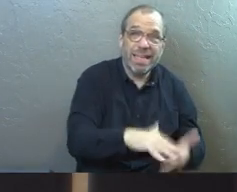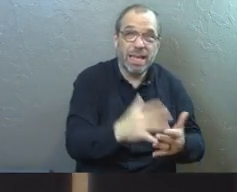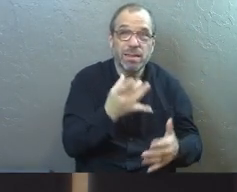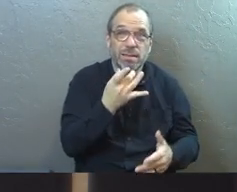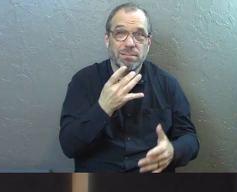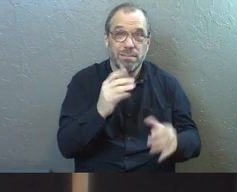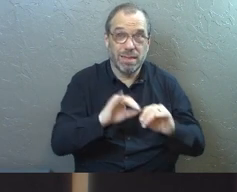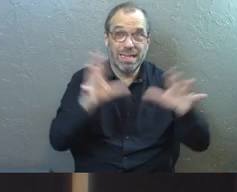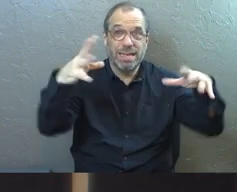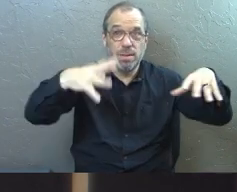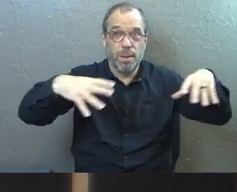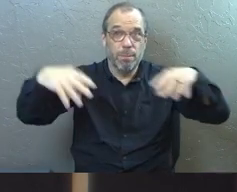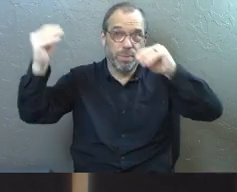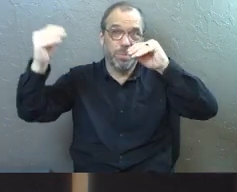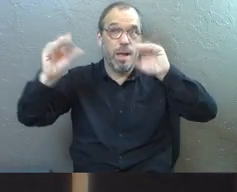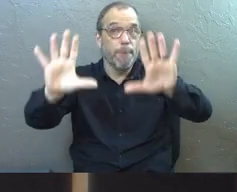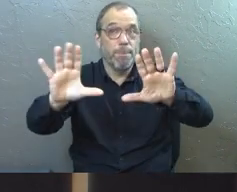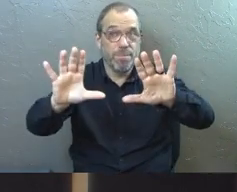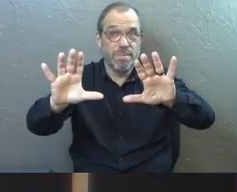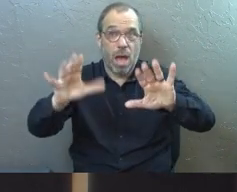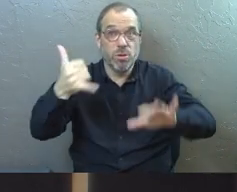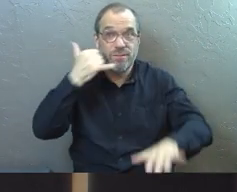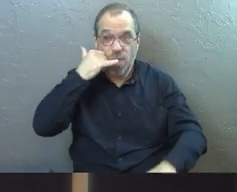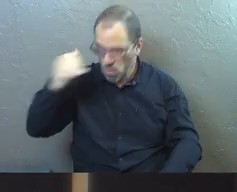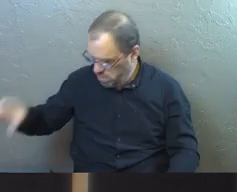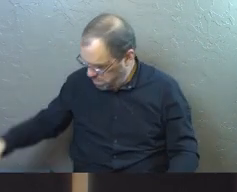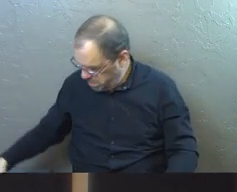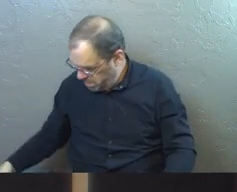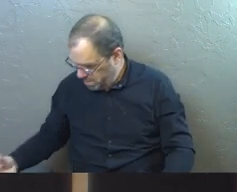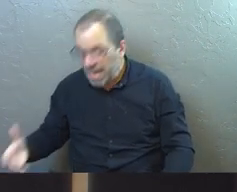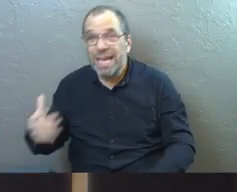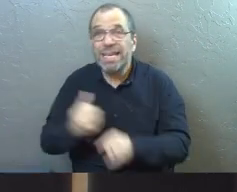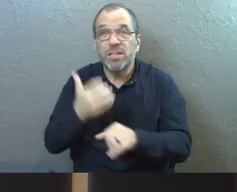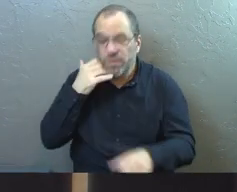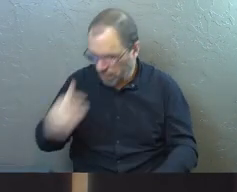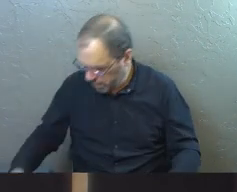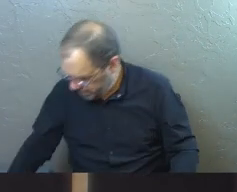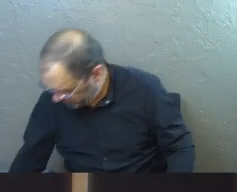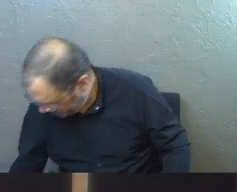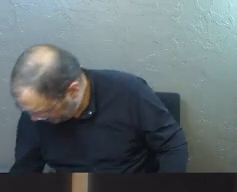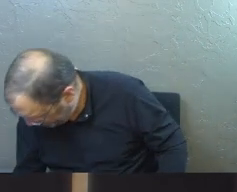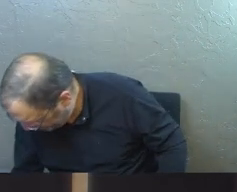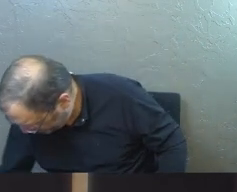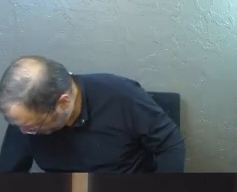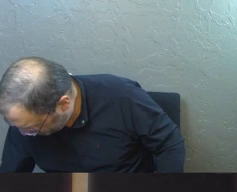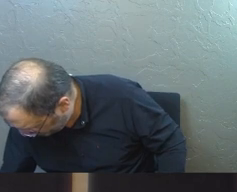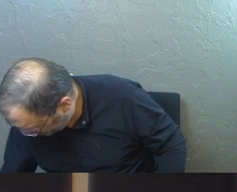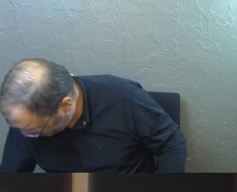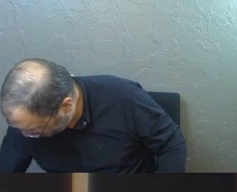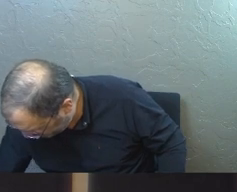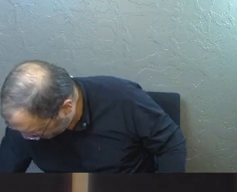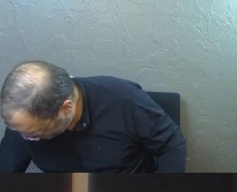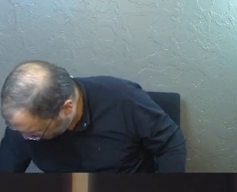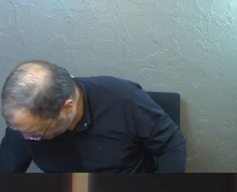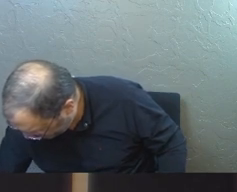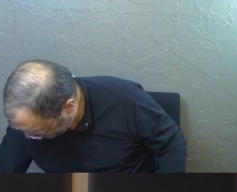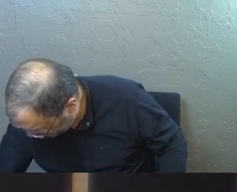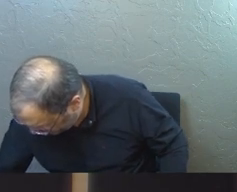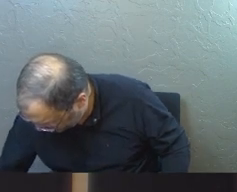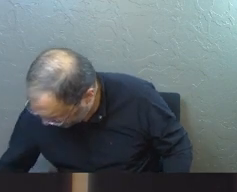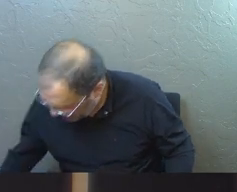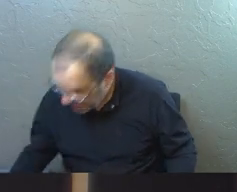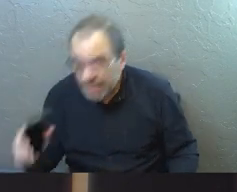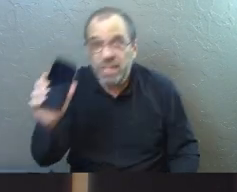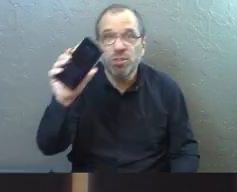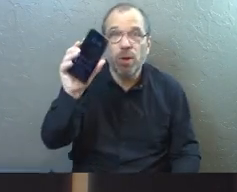we're going to turn off all the lights. And I want everybody to grab their phones really quick. I you all know where this is going. Get your phones out. We're going turn